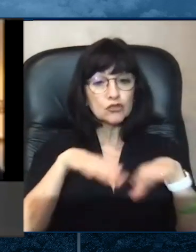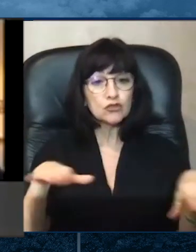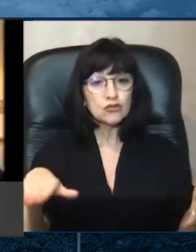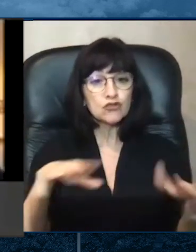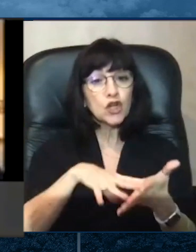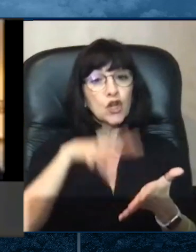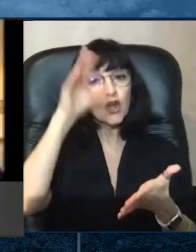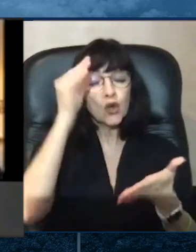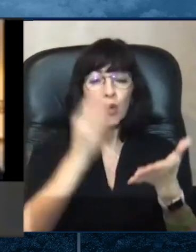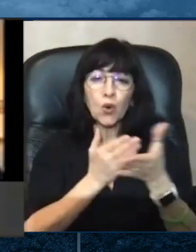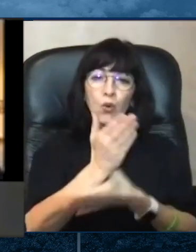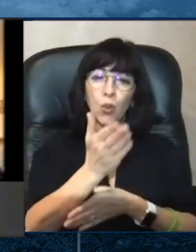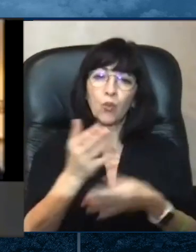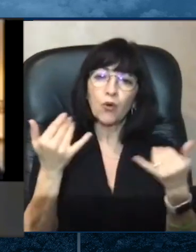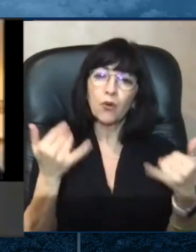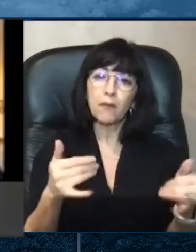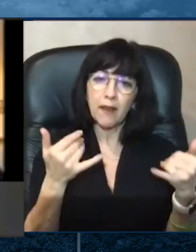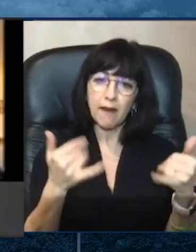play.